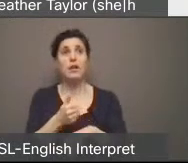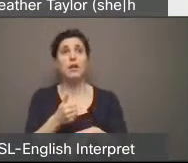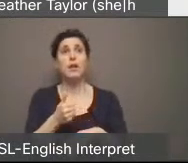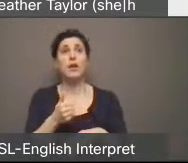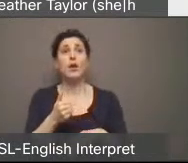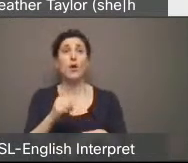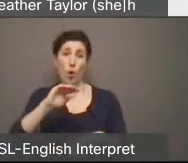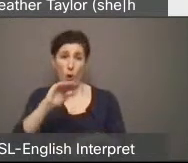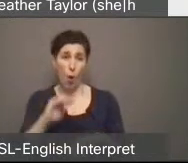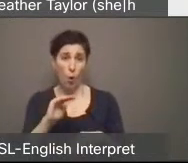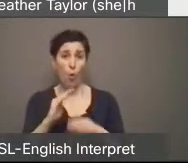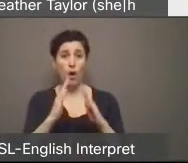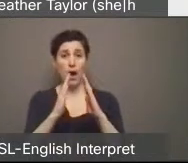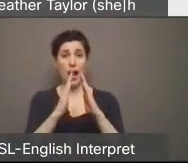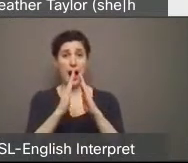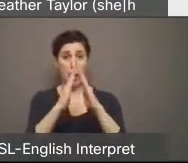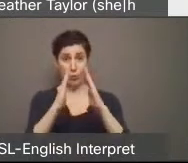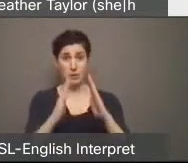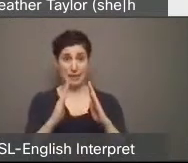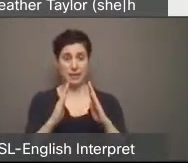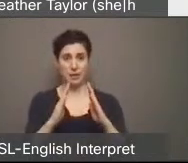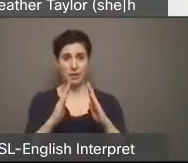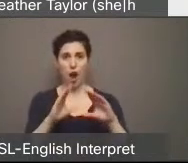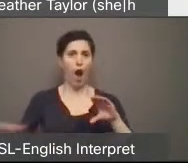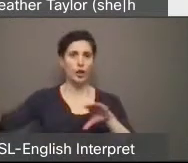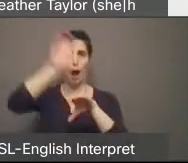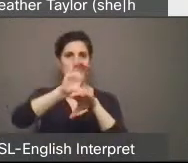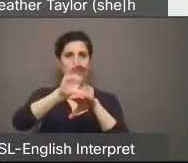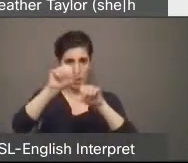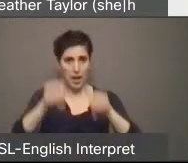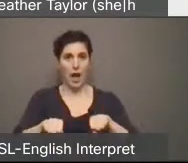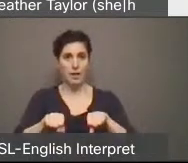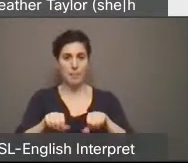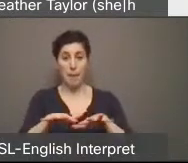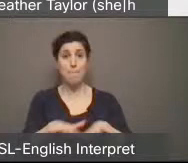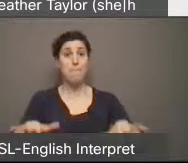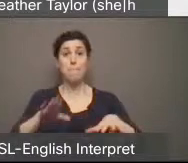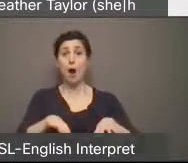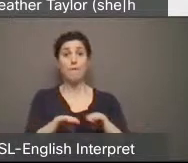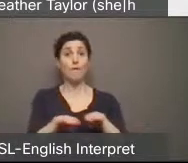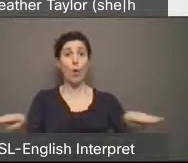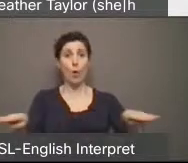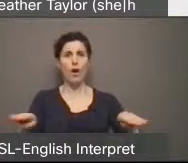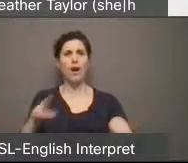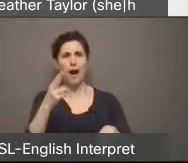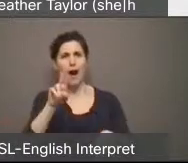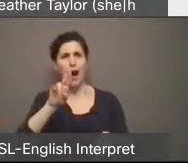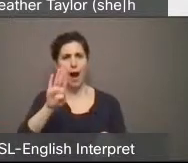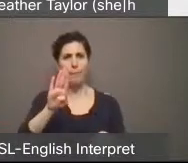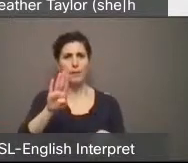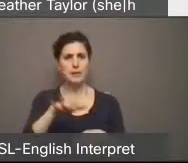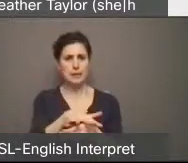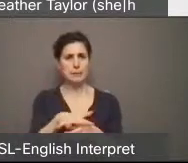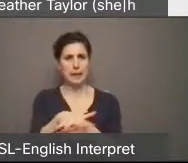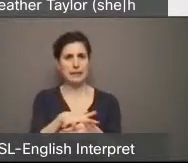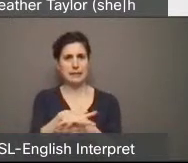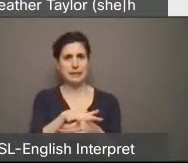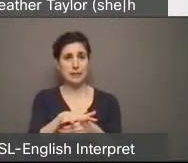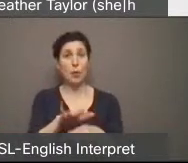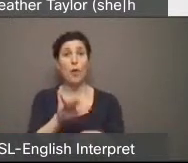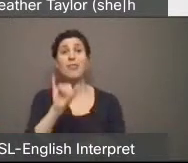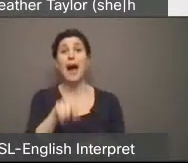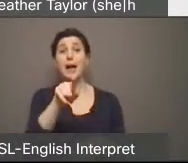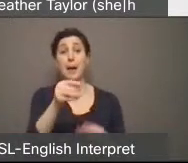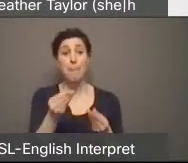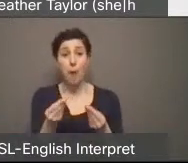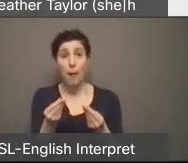housing on top of them if you wanted to. But the hub space is absolutely needed, right? I would, I would avoid trying to sell some of these properties